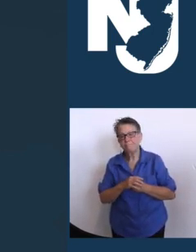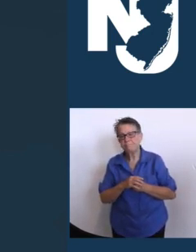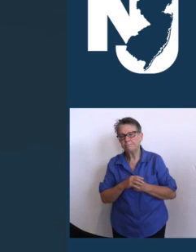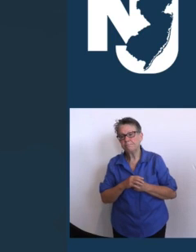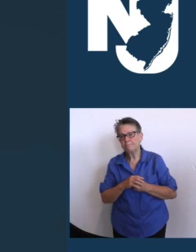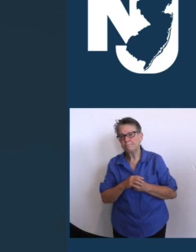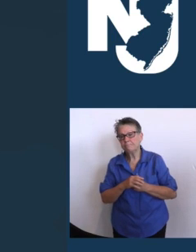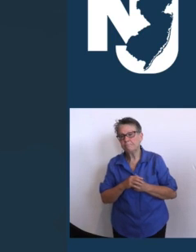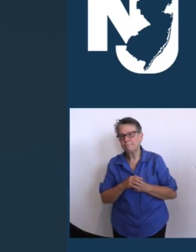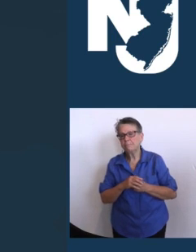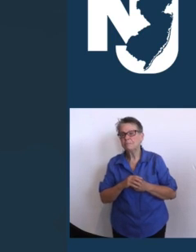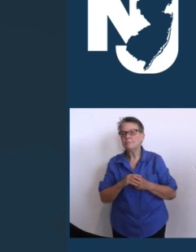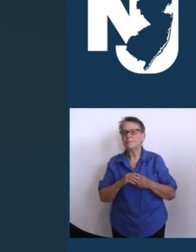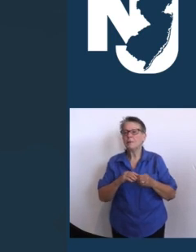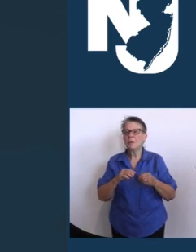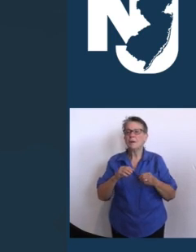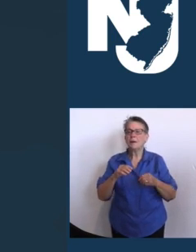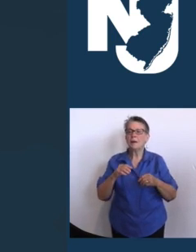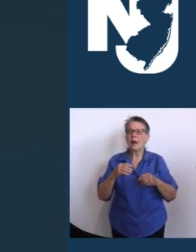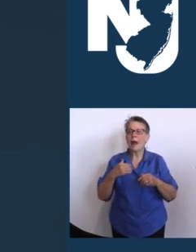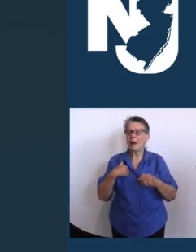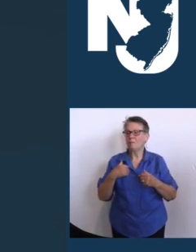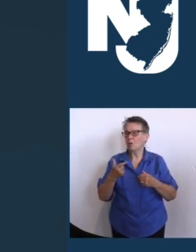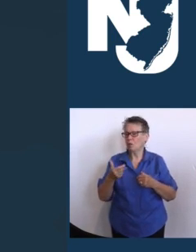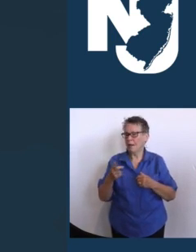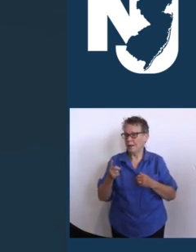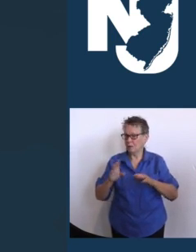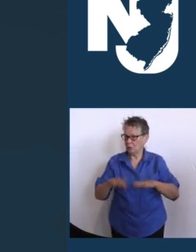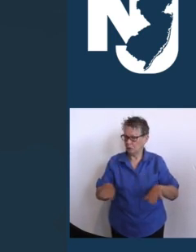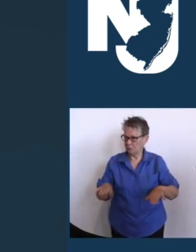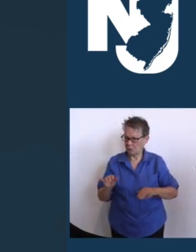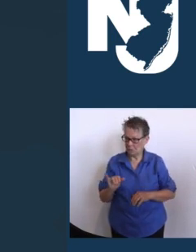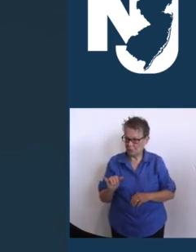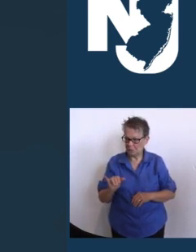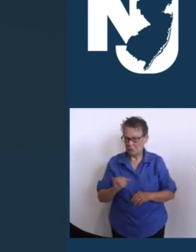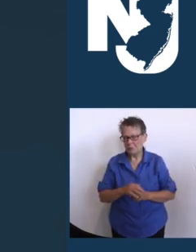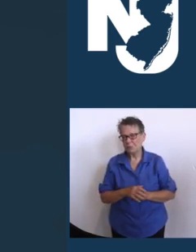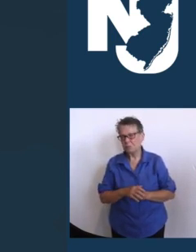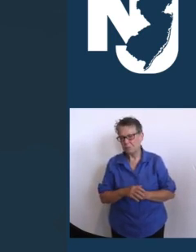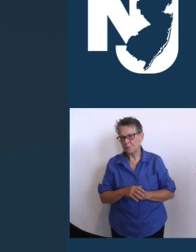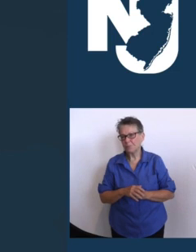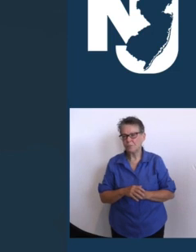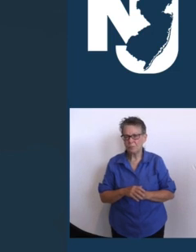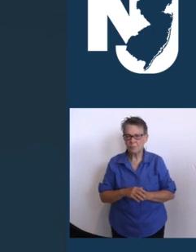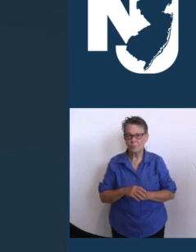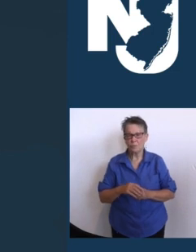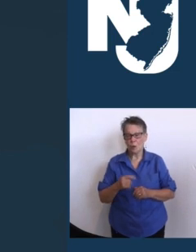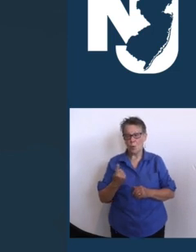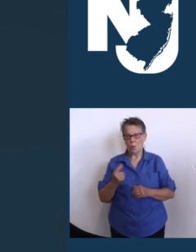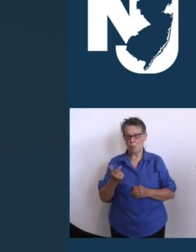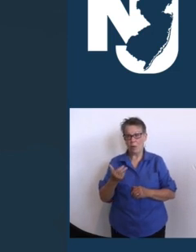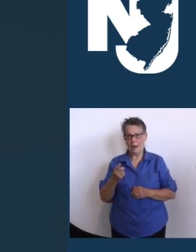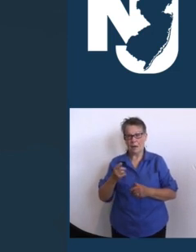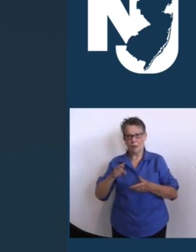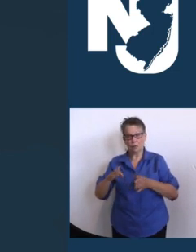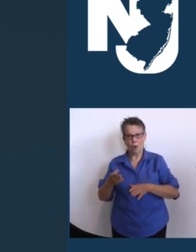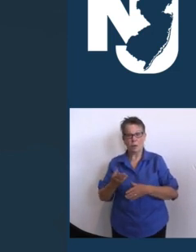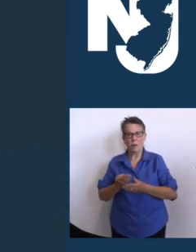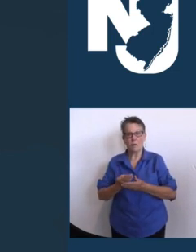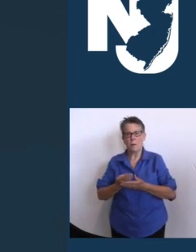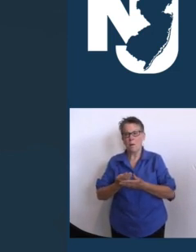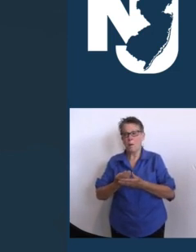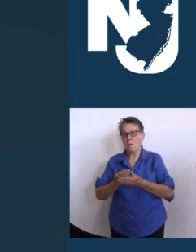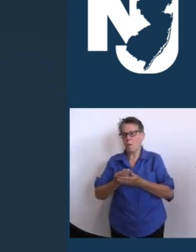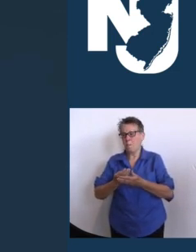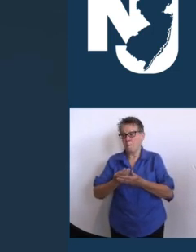granddaughter Charlotte, and grandson Grant, who was born after Frank's passing. I had the great honor of speaking with his widow